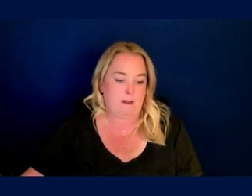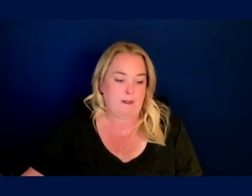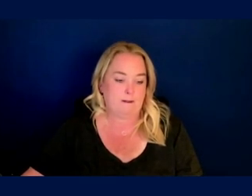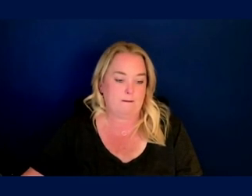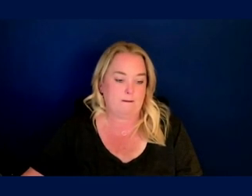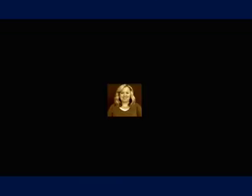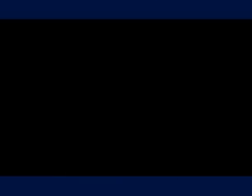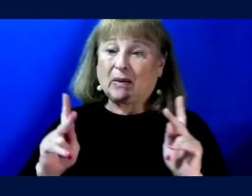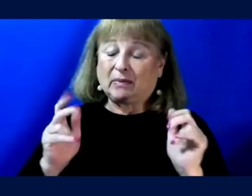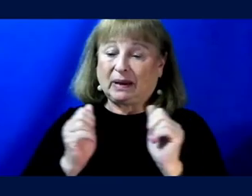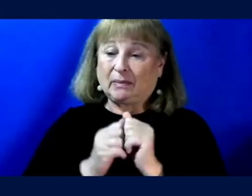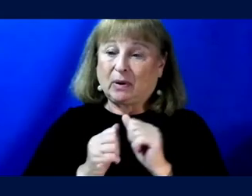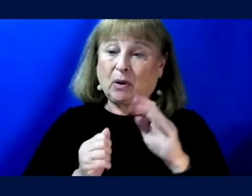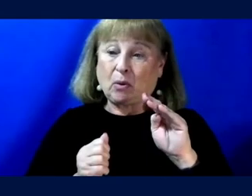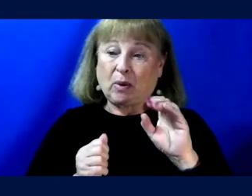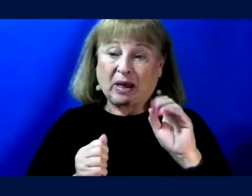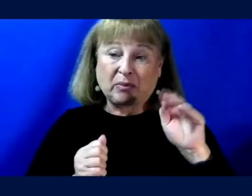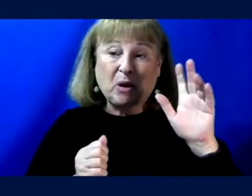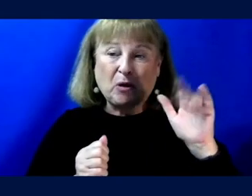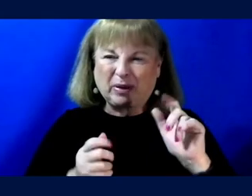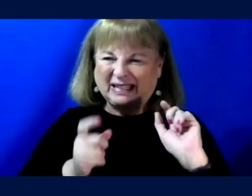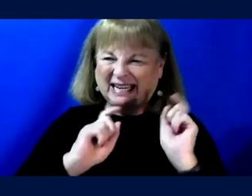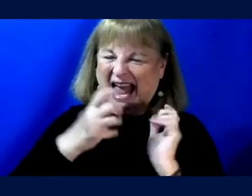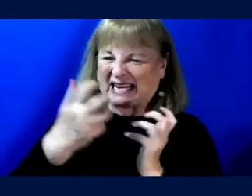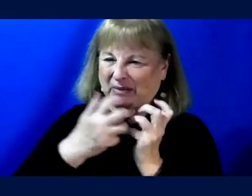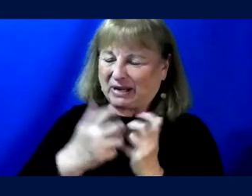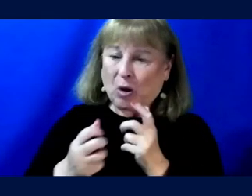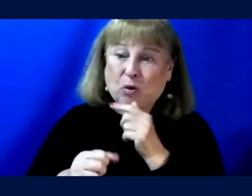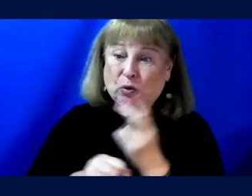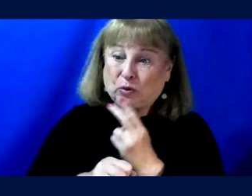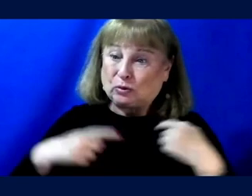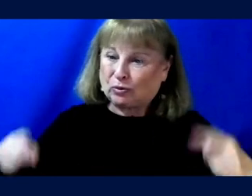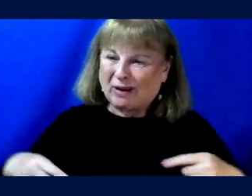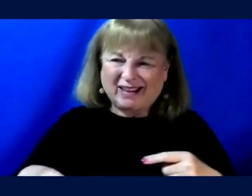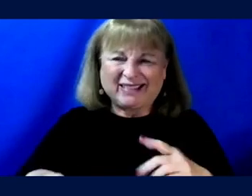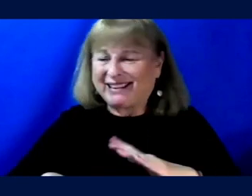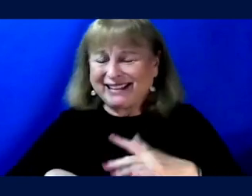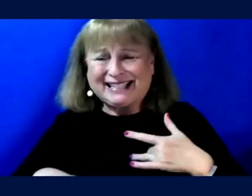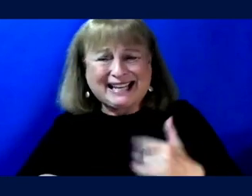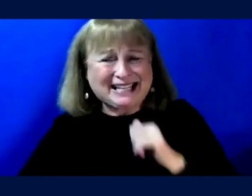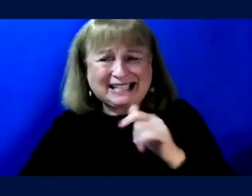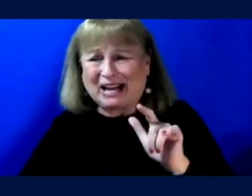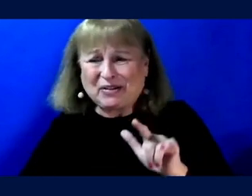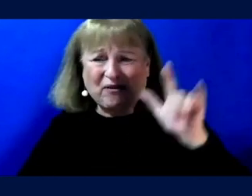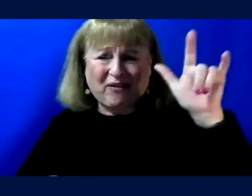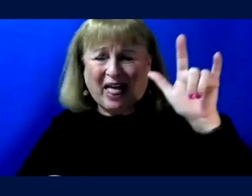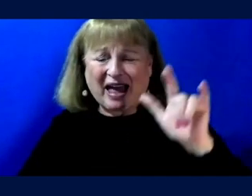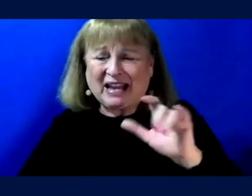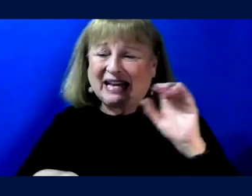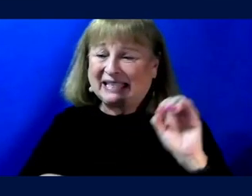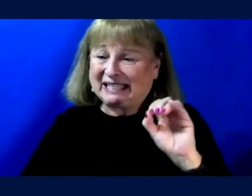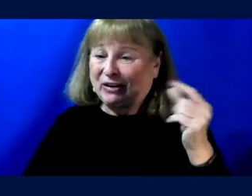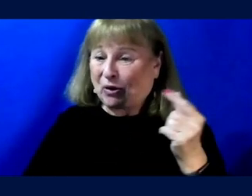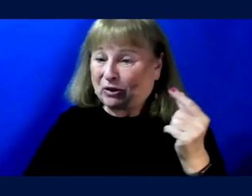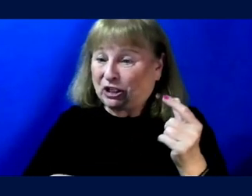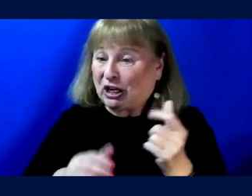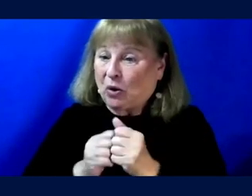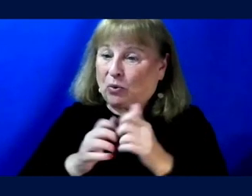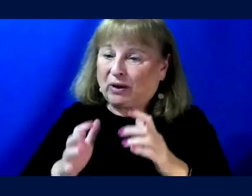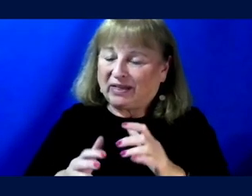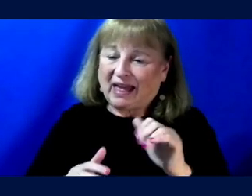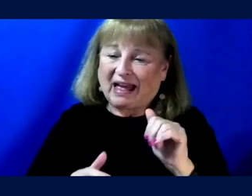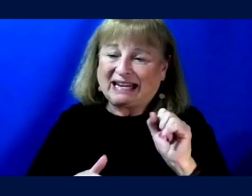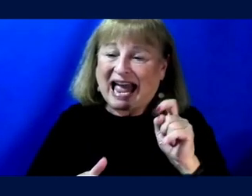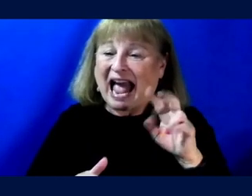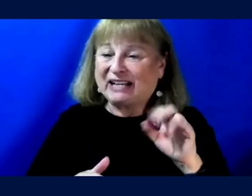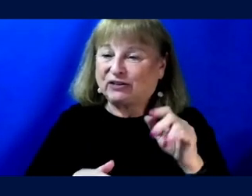adaptations who use wheelchairs, generally speaking, don't fly on zero G without Astro Access.